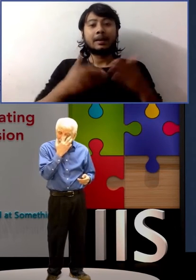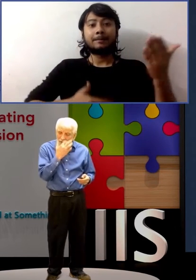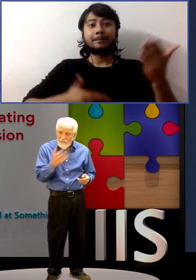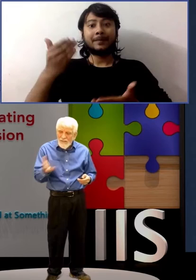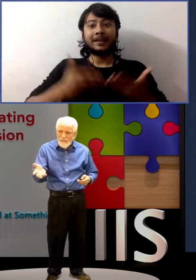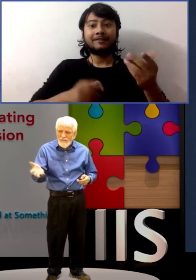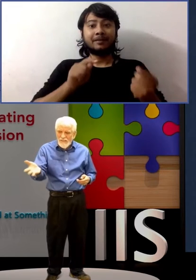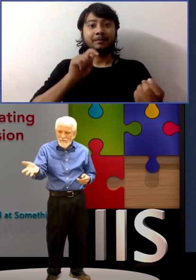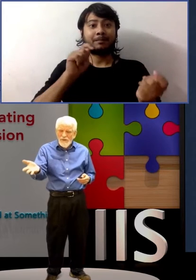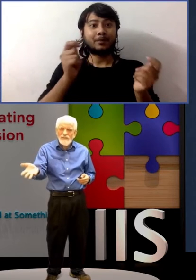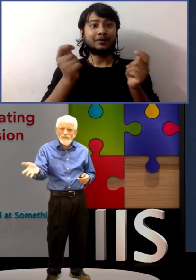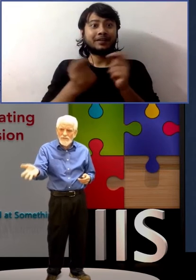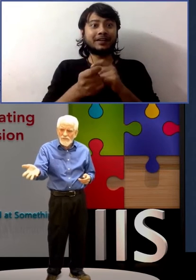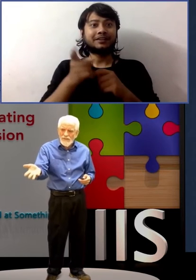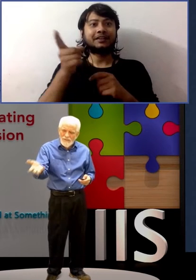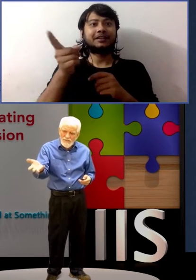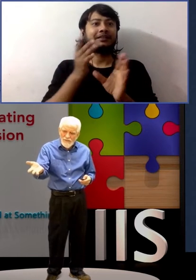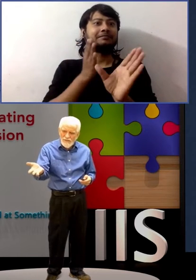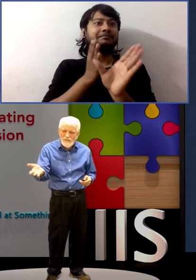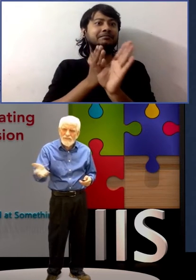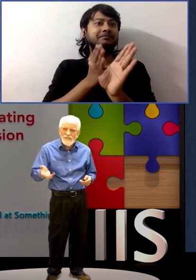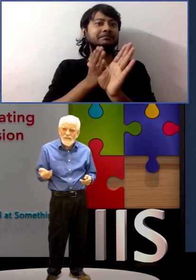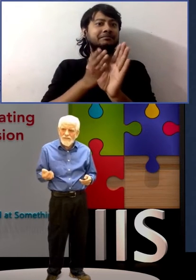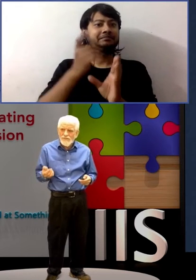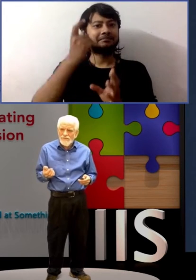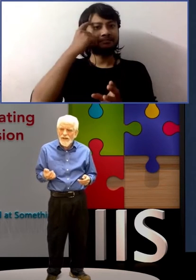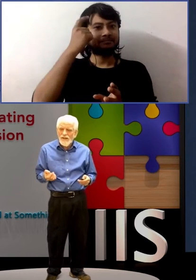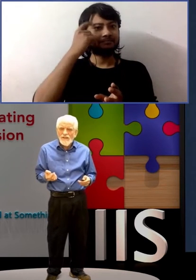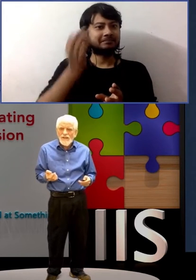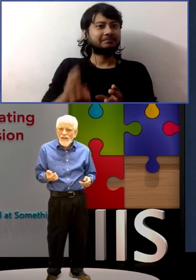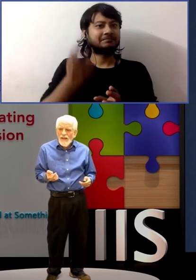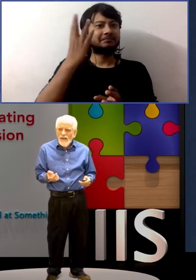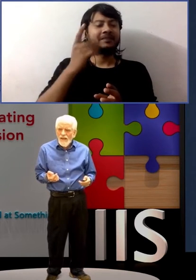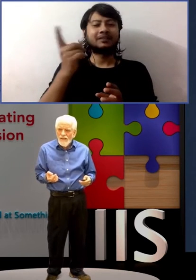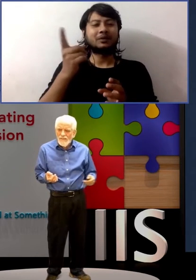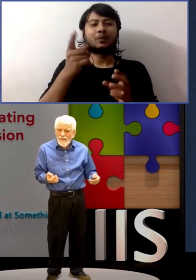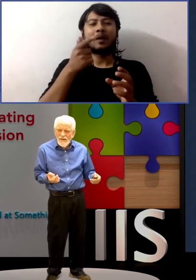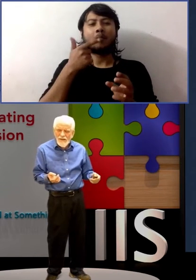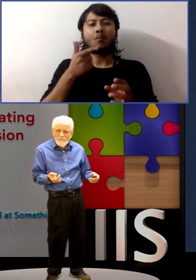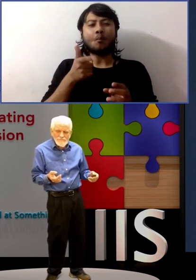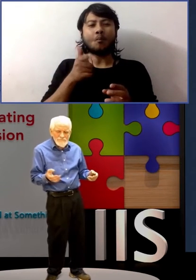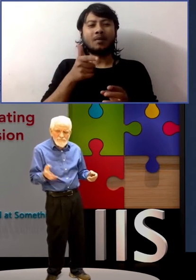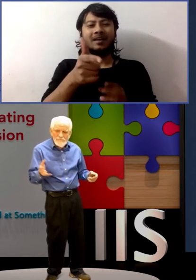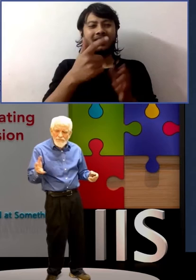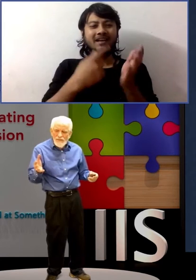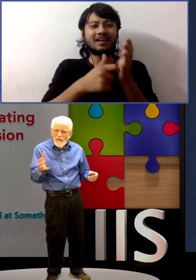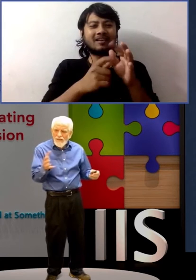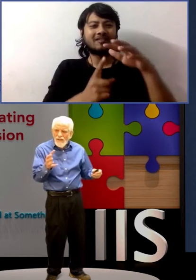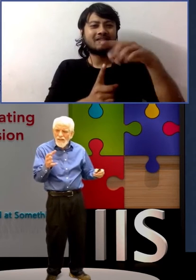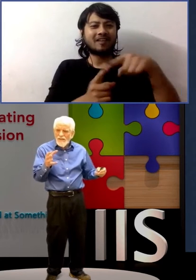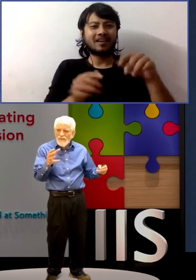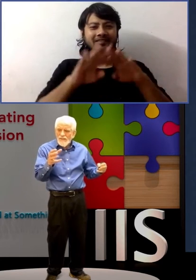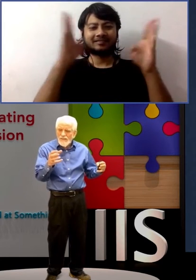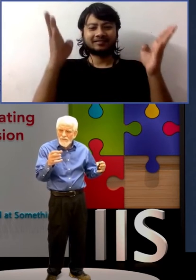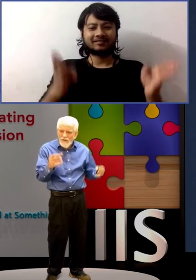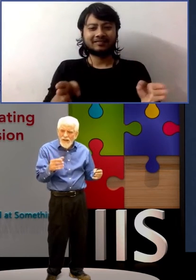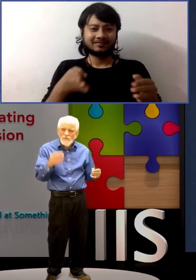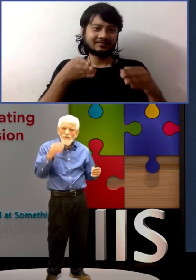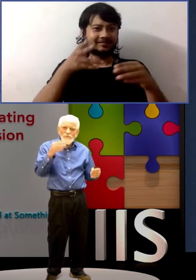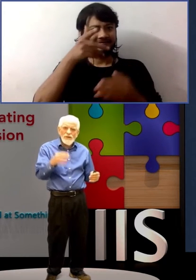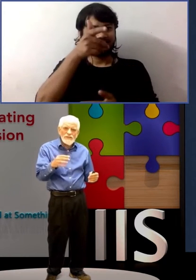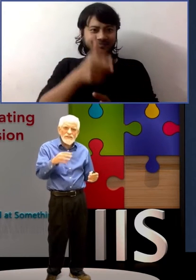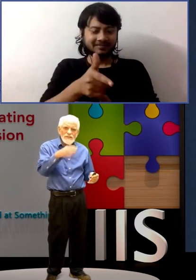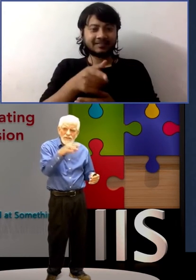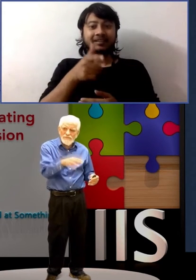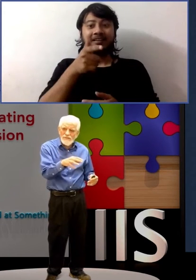And he would take the Skinner Box, there's a grid, it's hard to see it, under the rat. And the rat